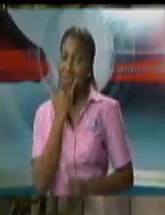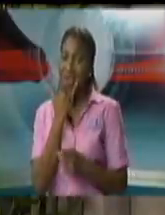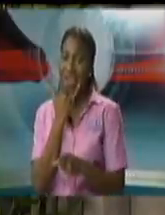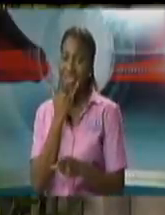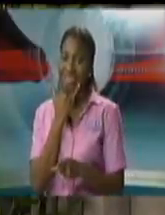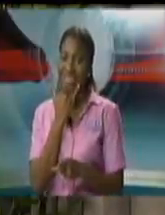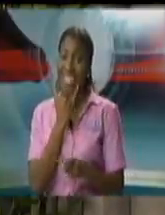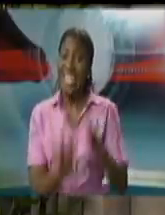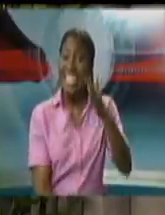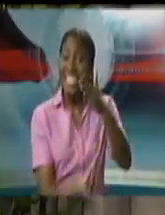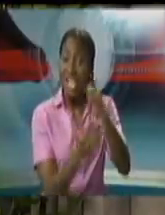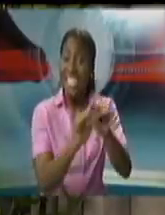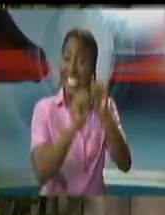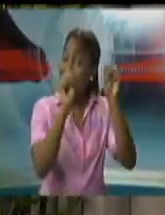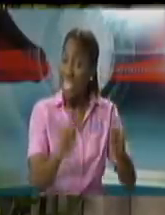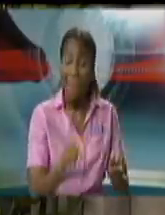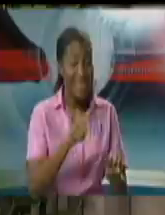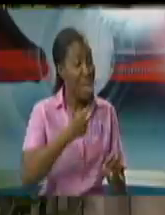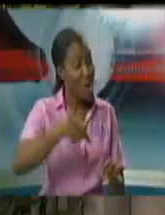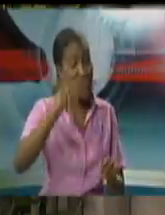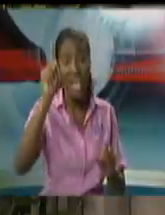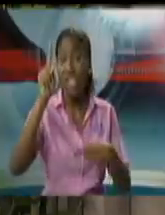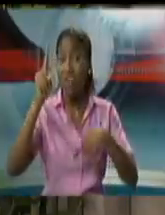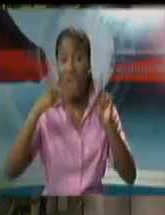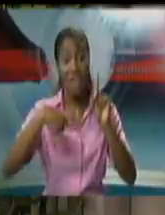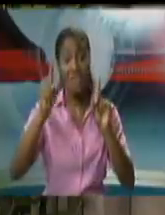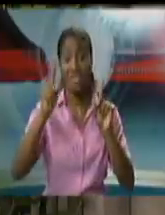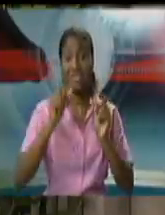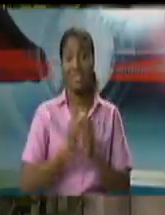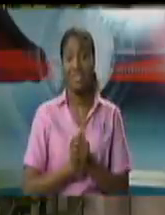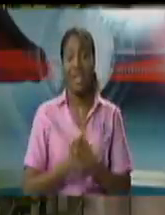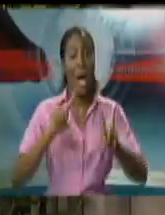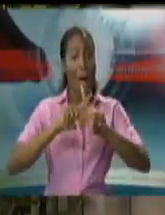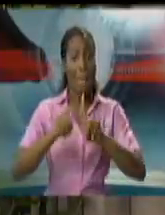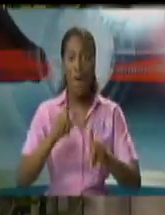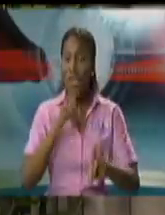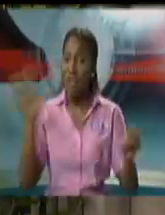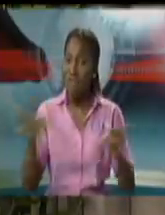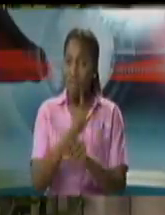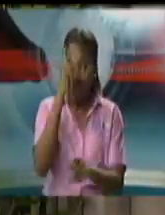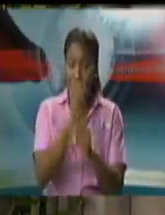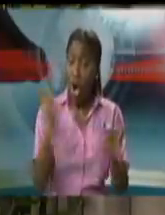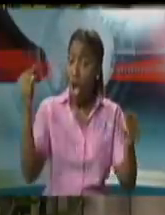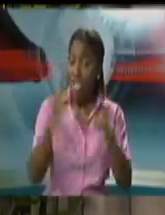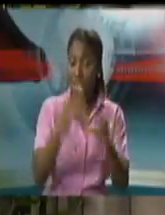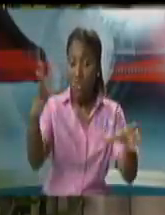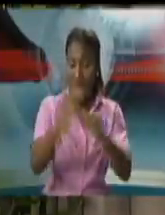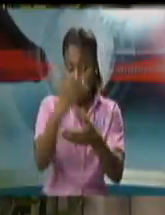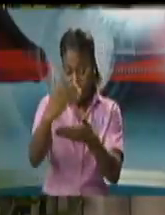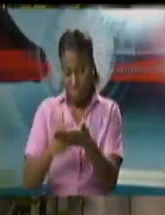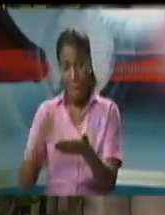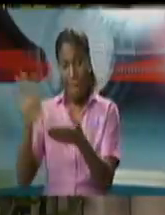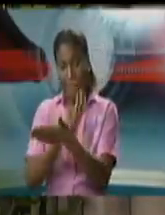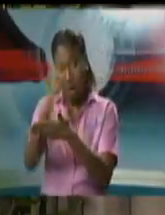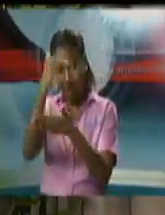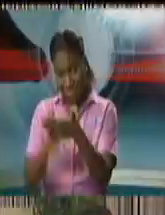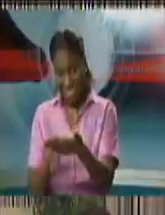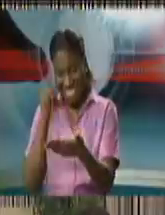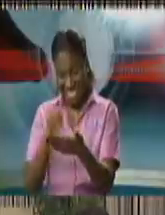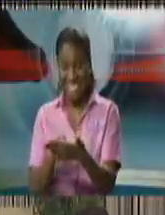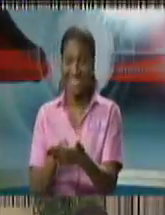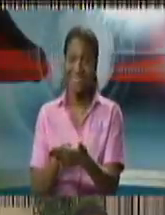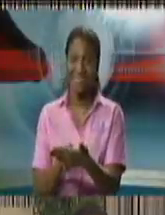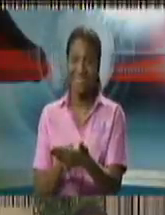the system is robust there is no final discharge until you receive the hard copy you have a follow-up question